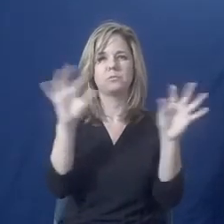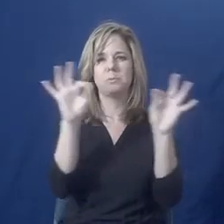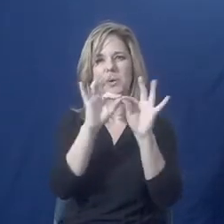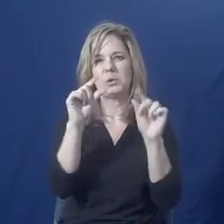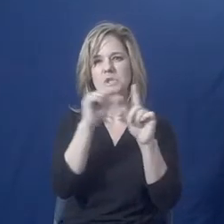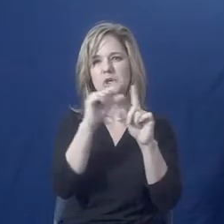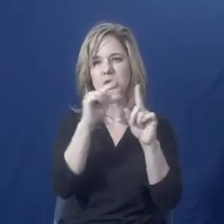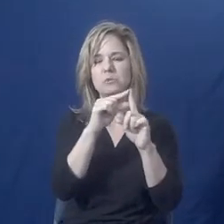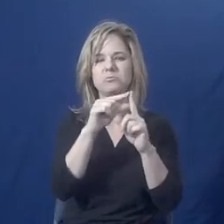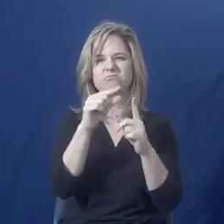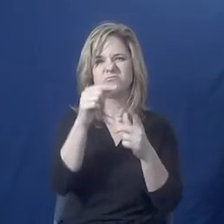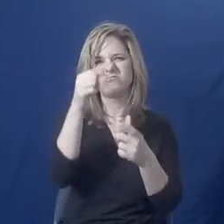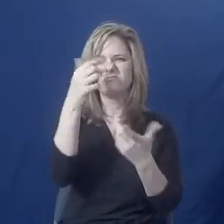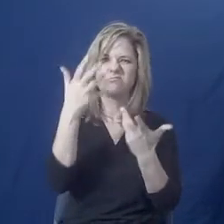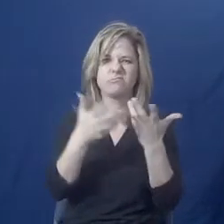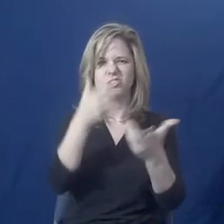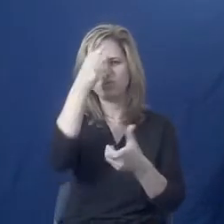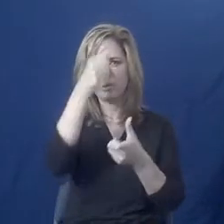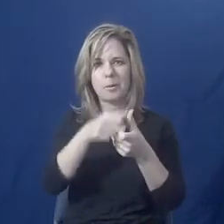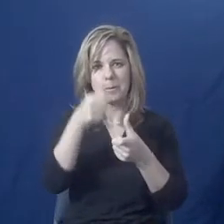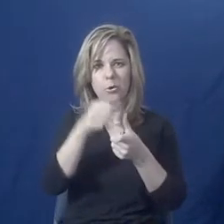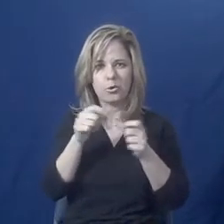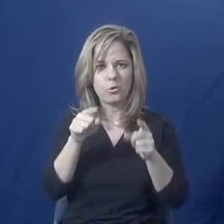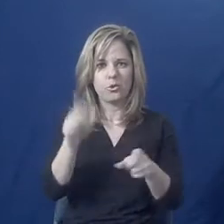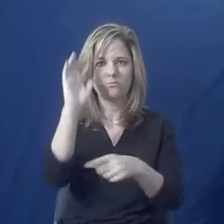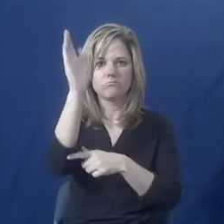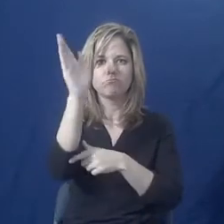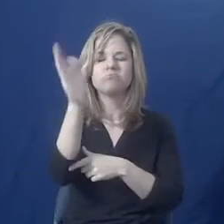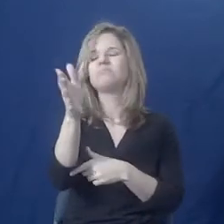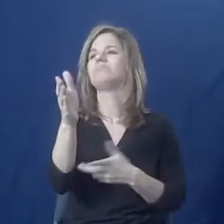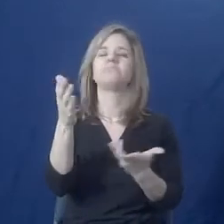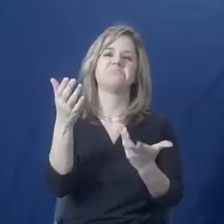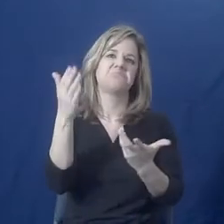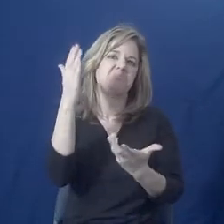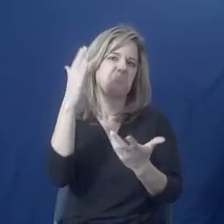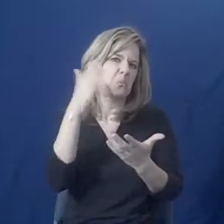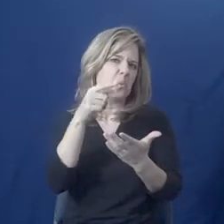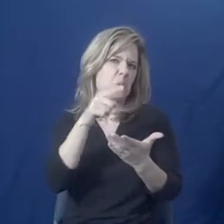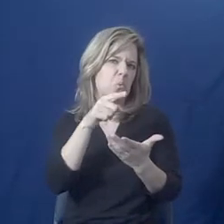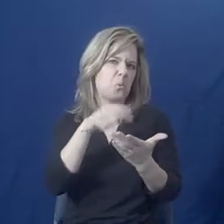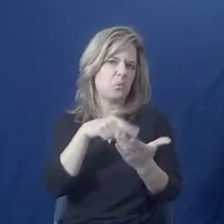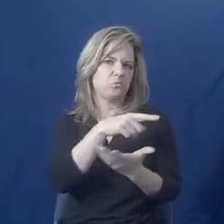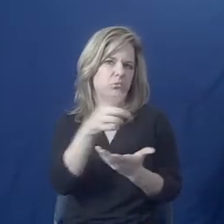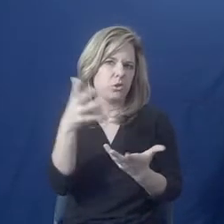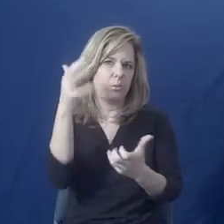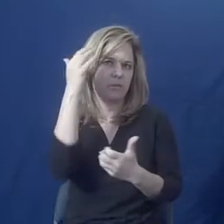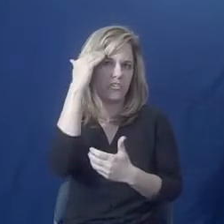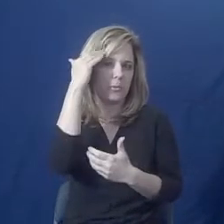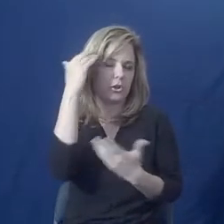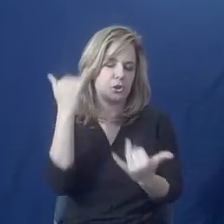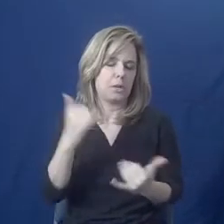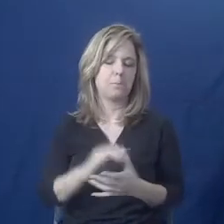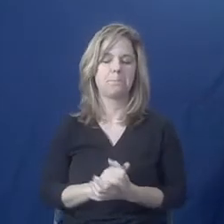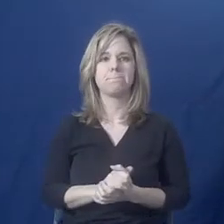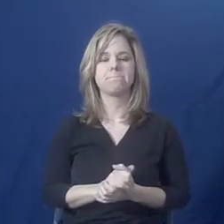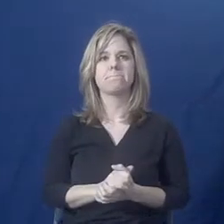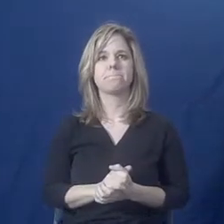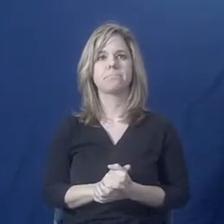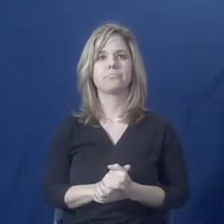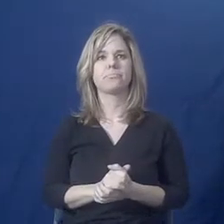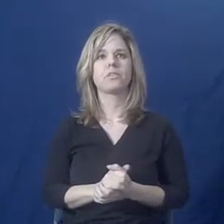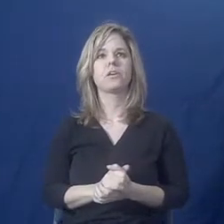for you to keep in mind, just so you're familiar with some of the words that we're going to be using today.